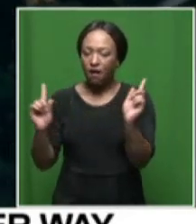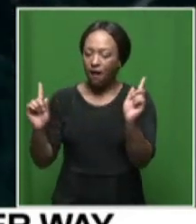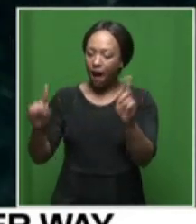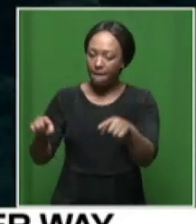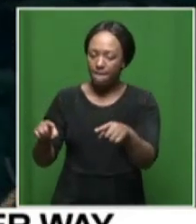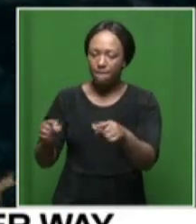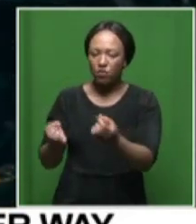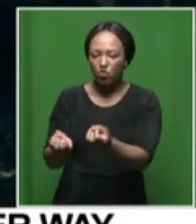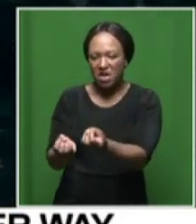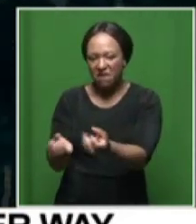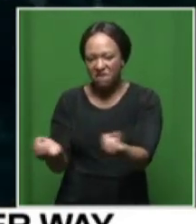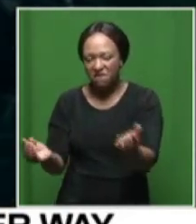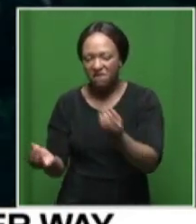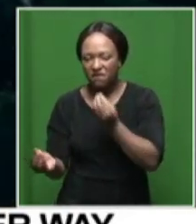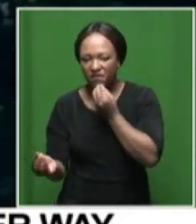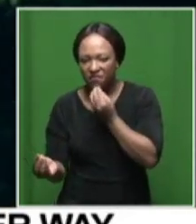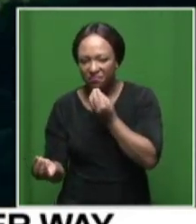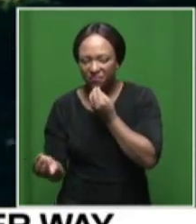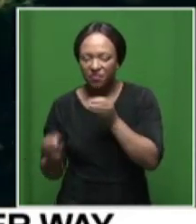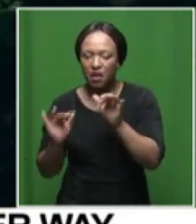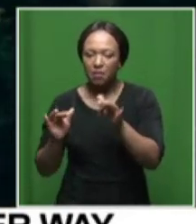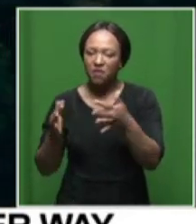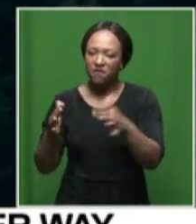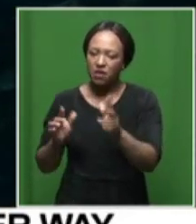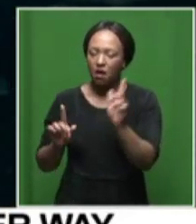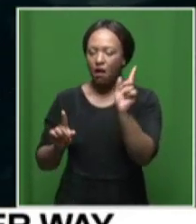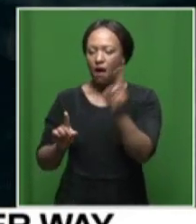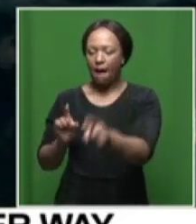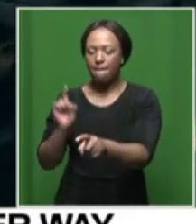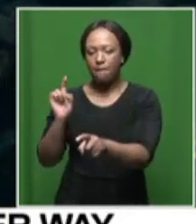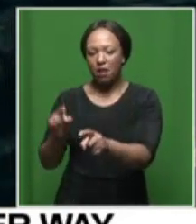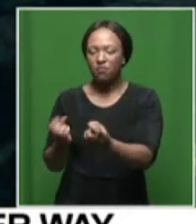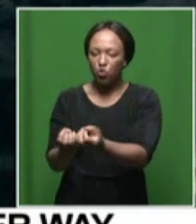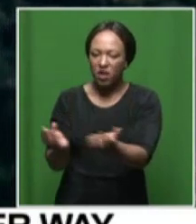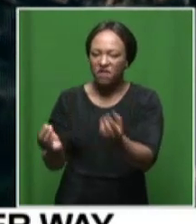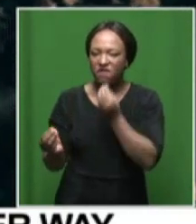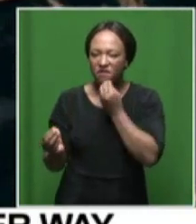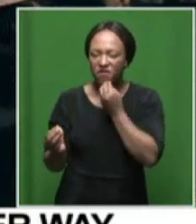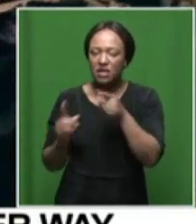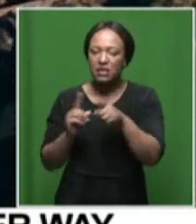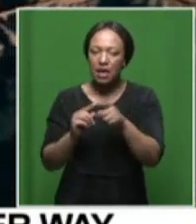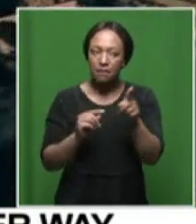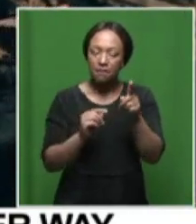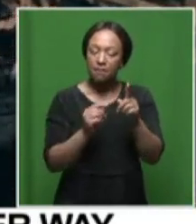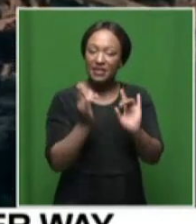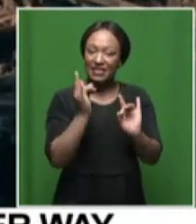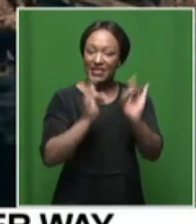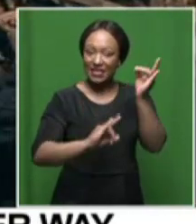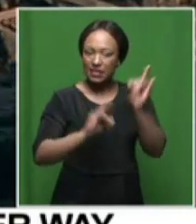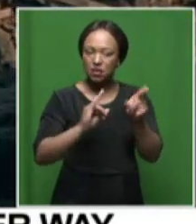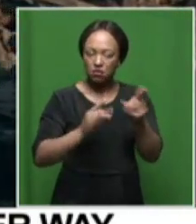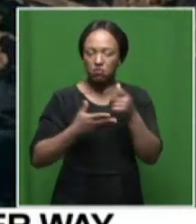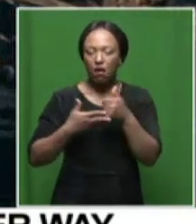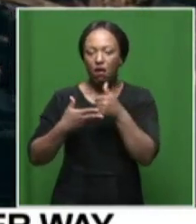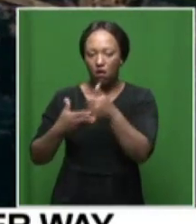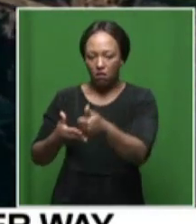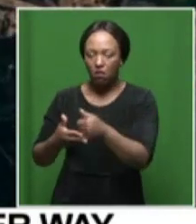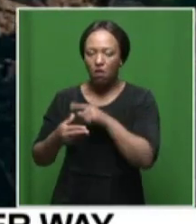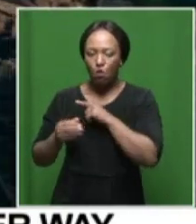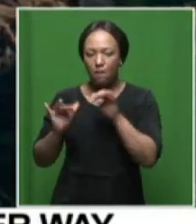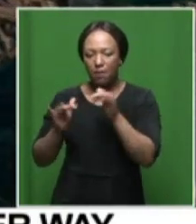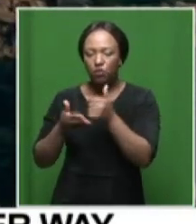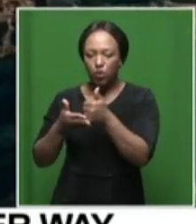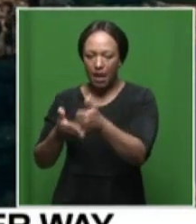and the different business people who have been coming in and giving food including disaster from the city uh so that they meet these people halfway